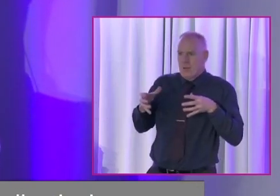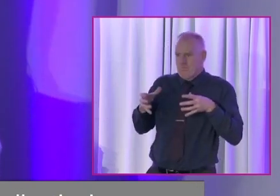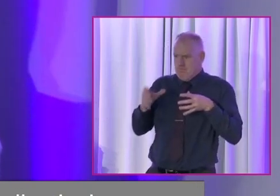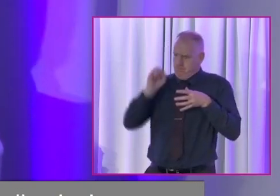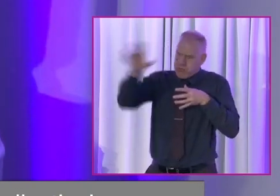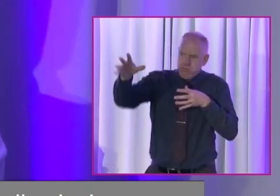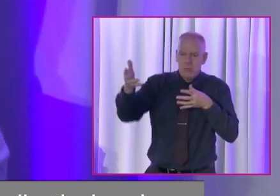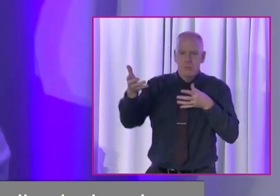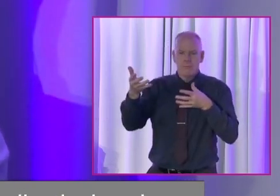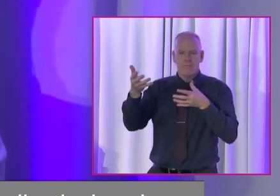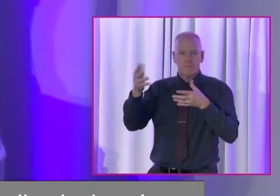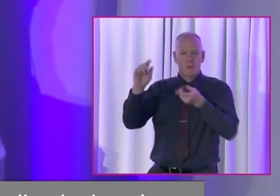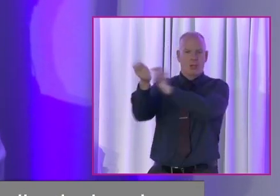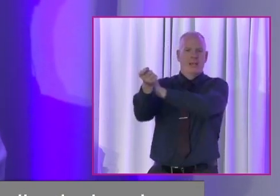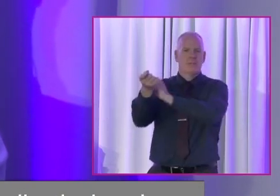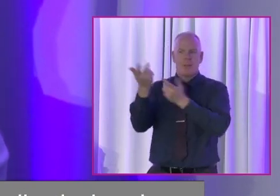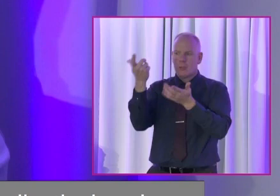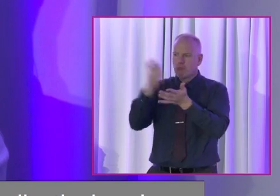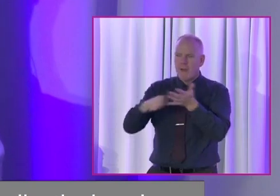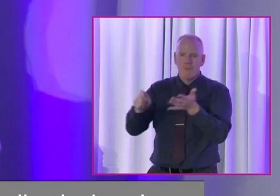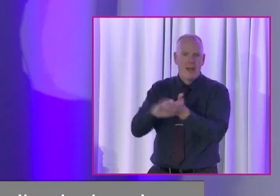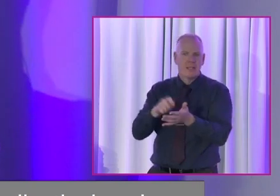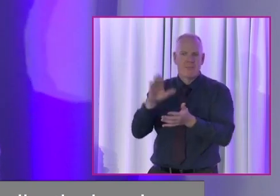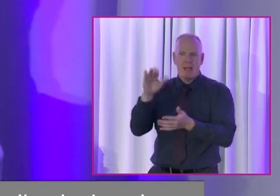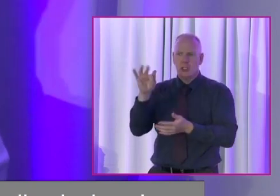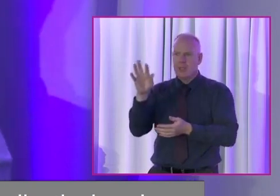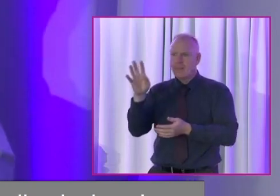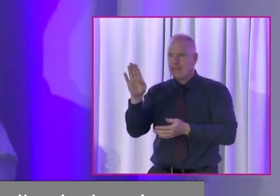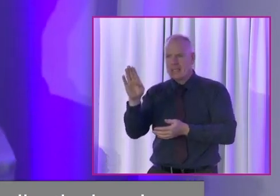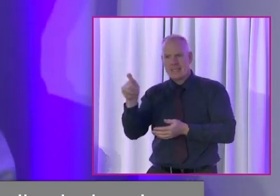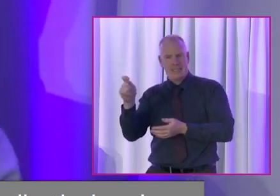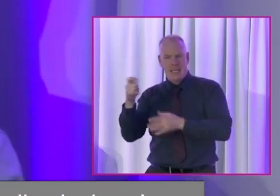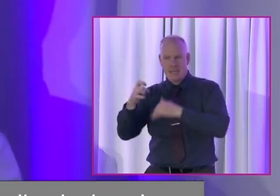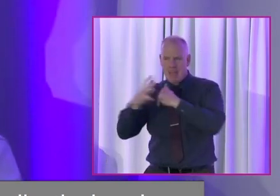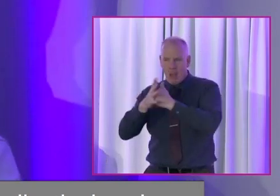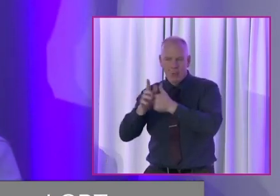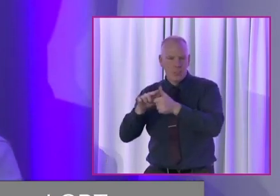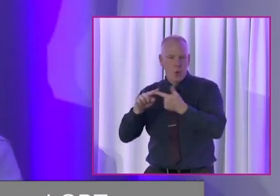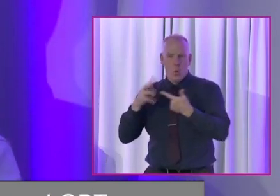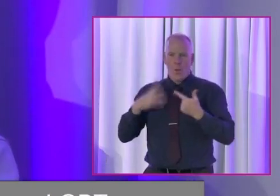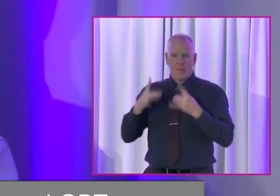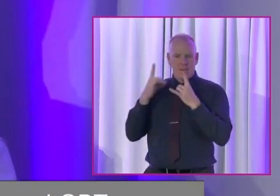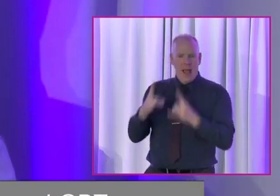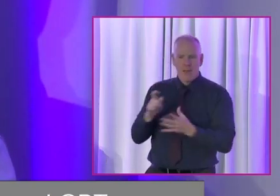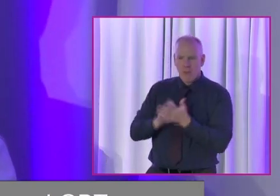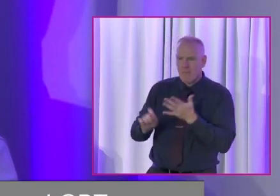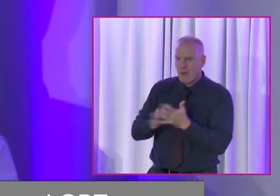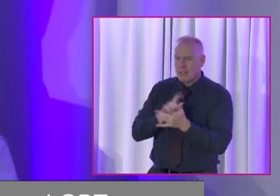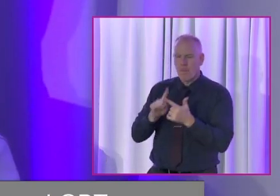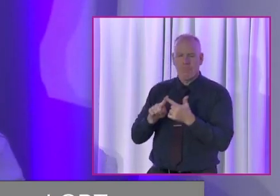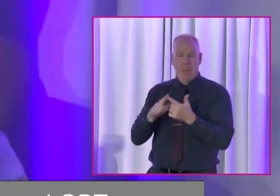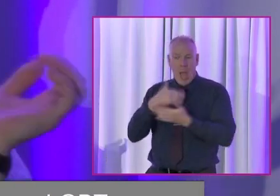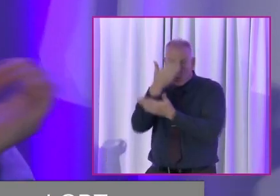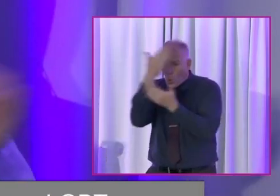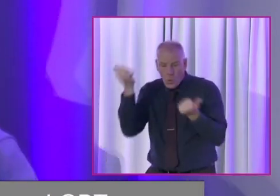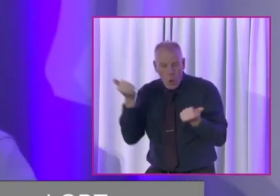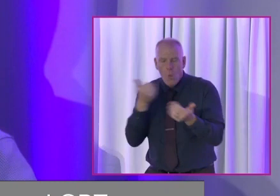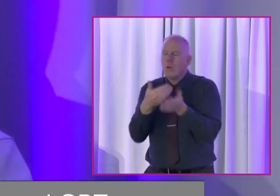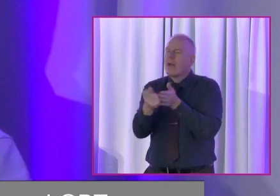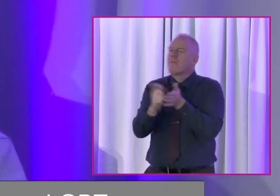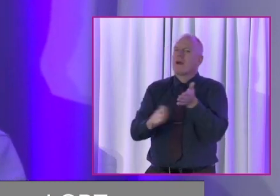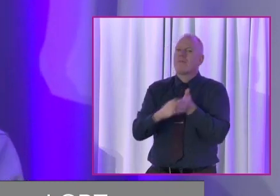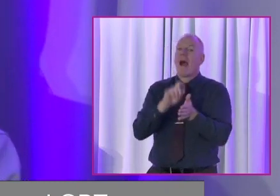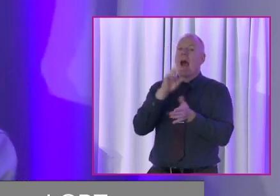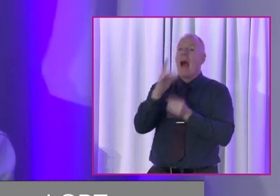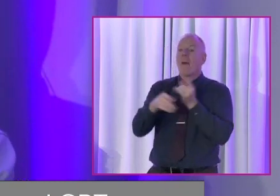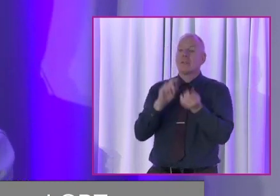Whether that's the referendum on LGBT marriage, whether that's the women's health referendum, whether it's, I don't know, whatever referendum you want.